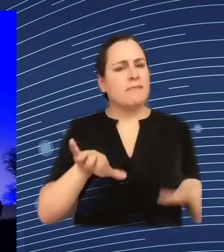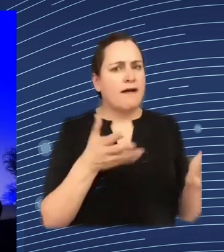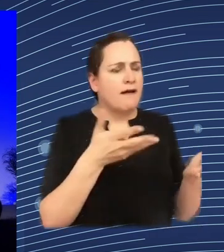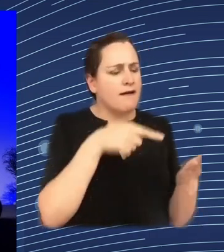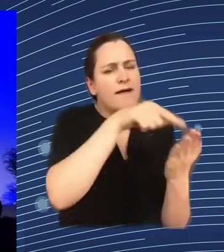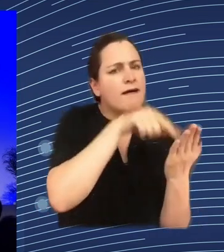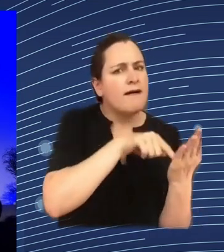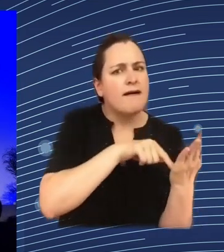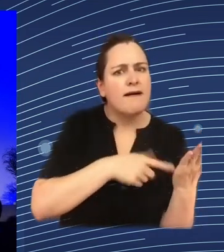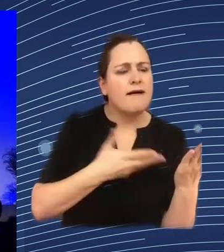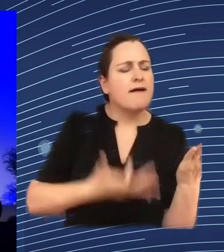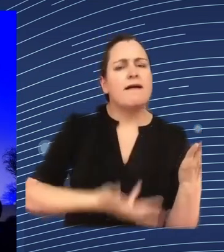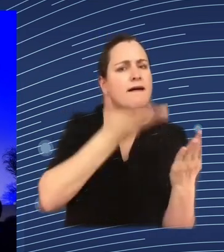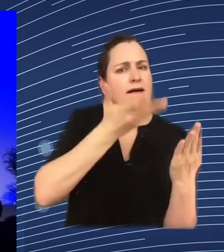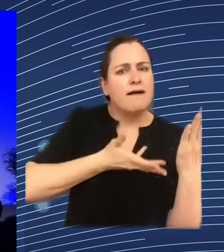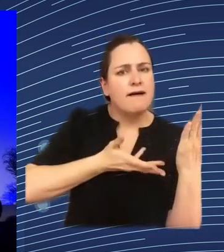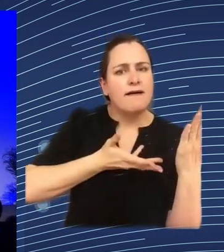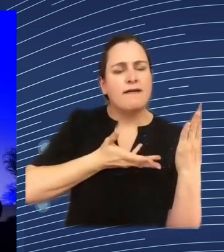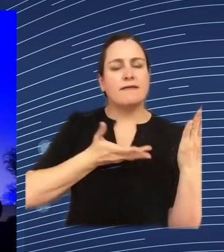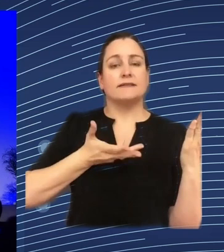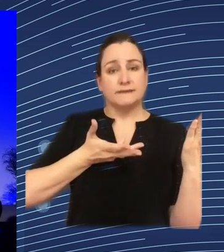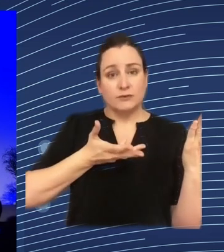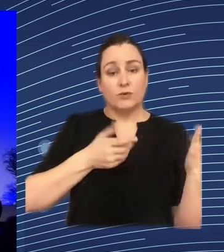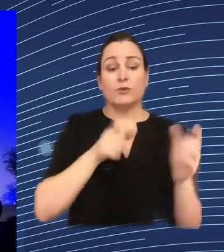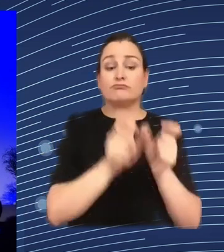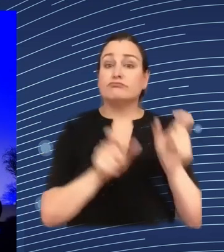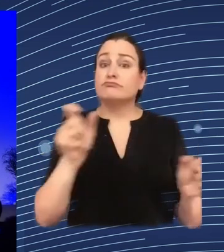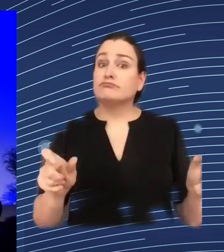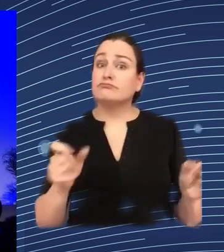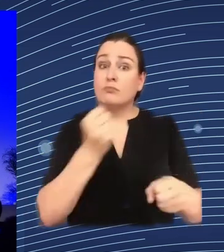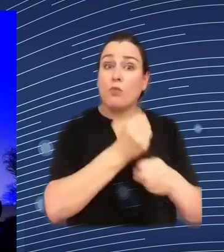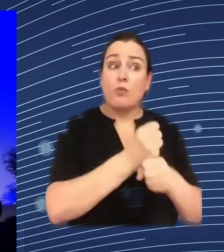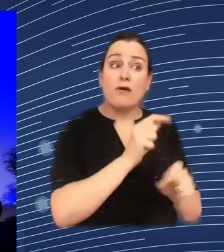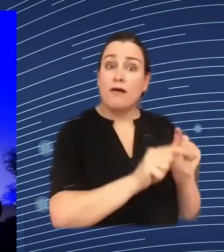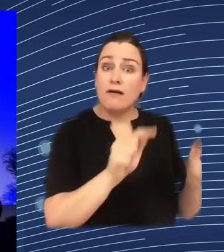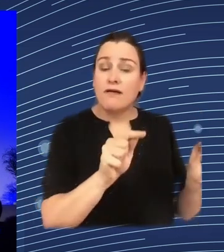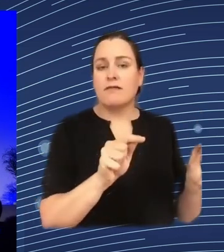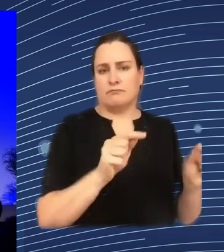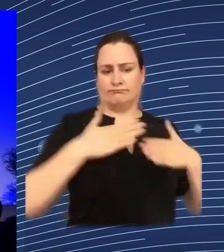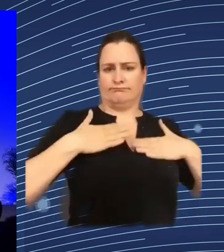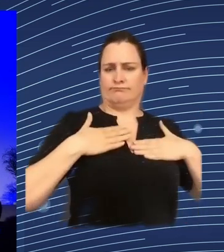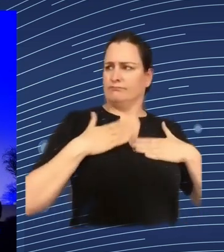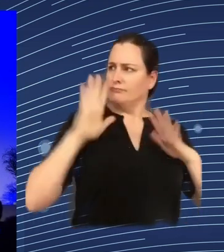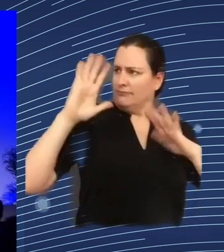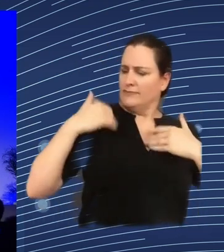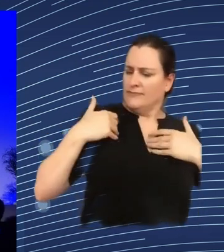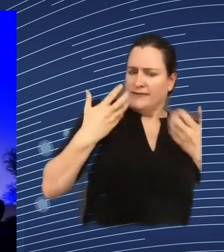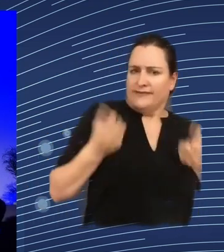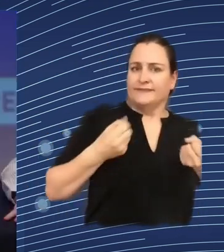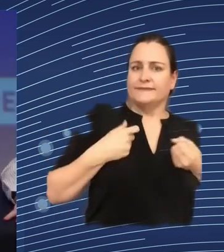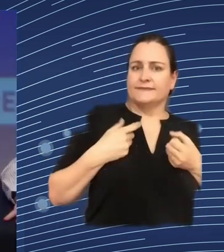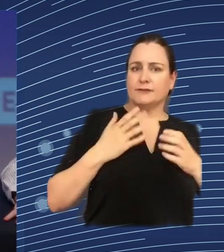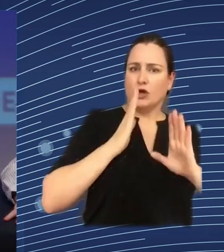interest of employees in the protection of their personal rights takes a backseat the